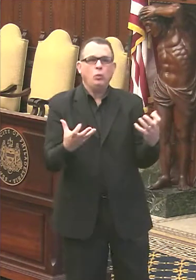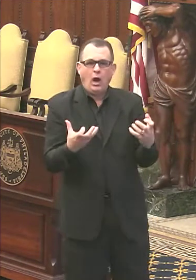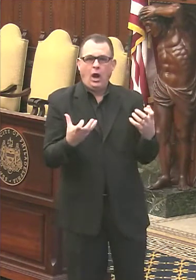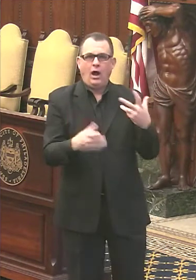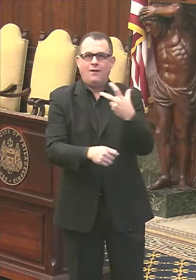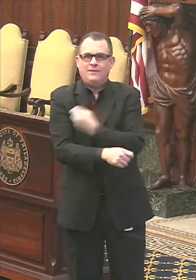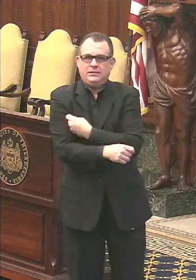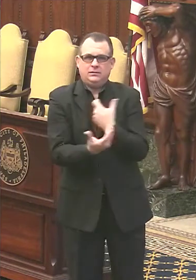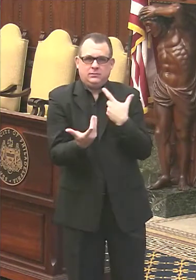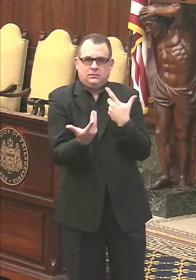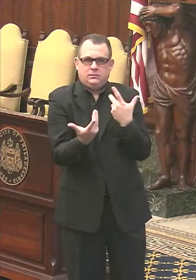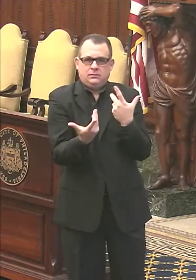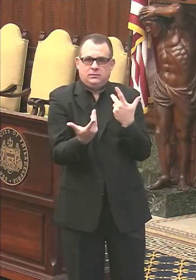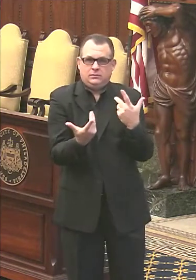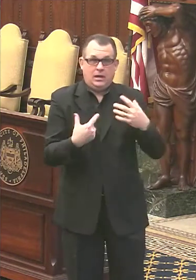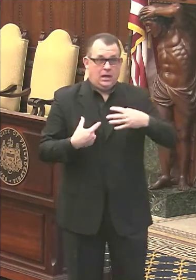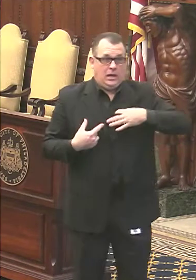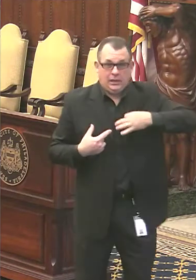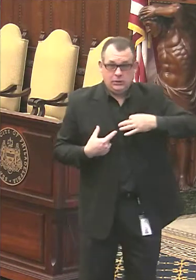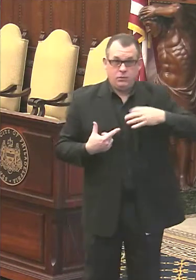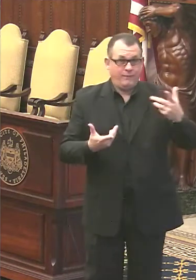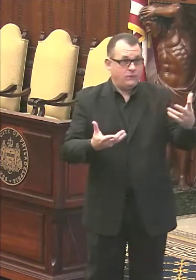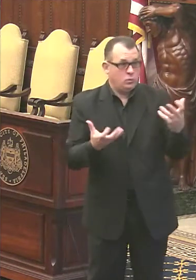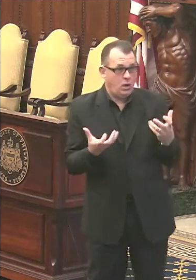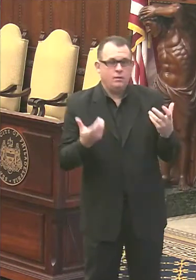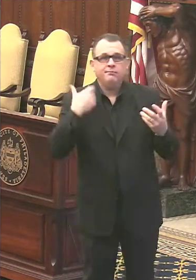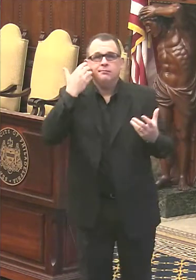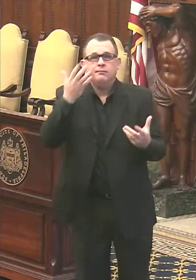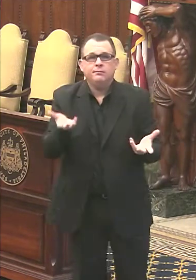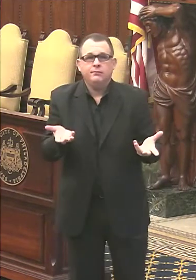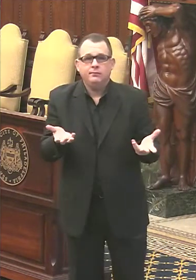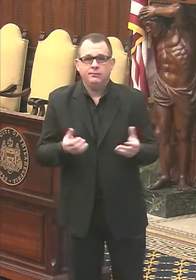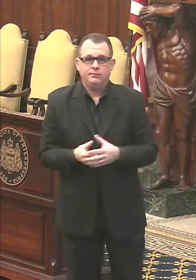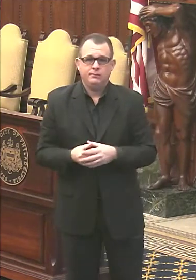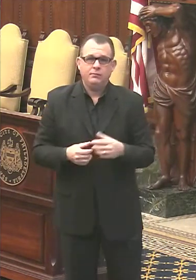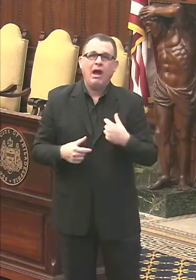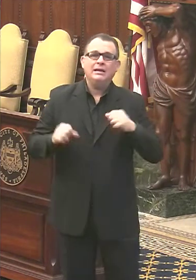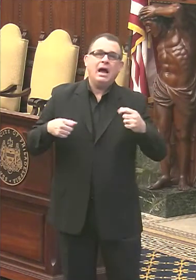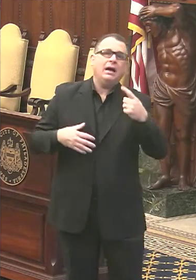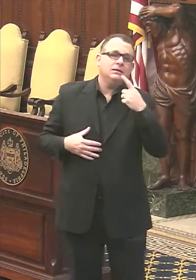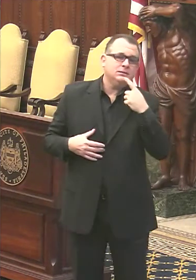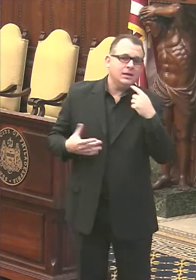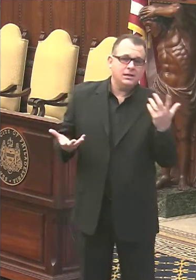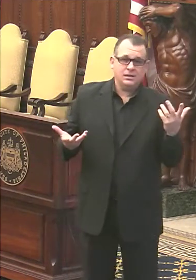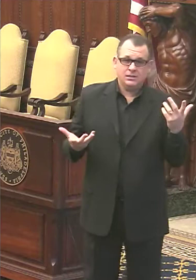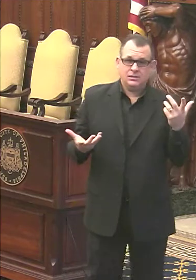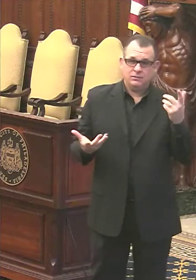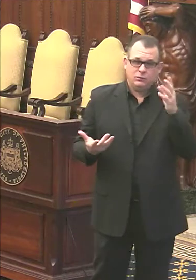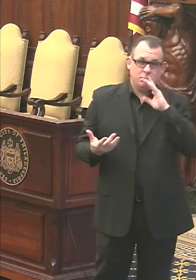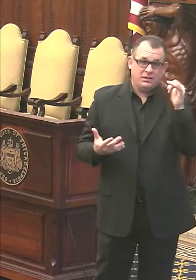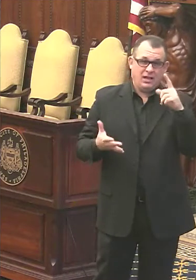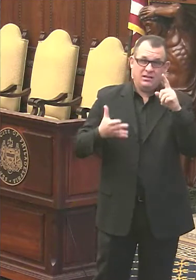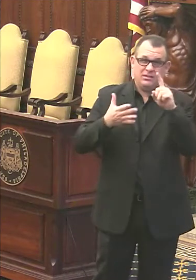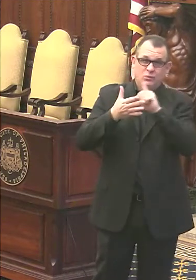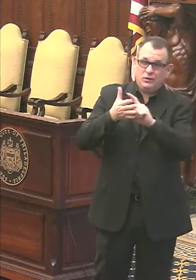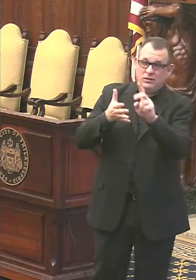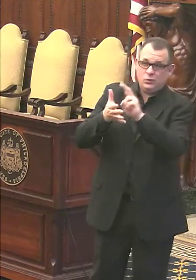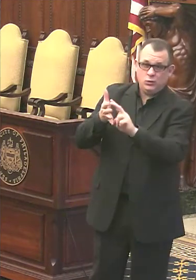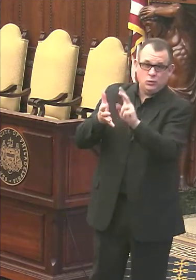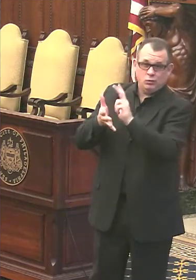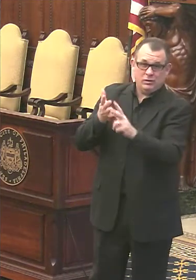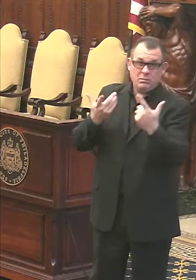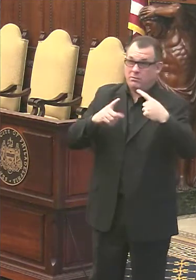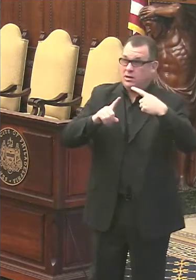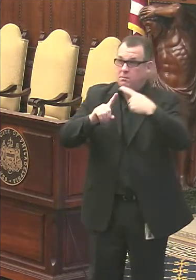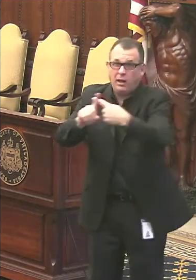because they're eligible doesn't mean that they will accept the vaccine. Uh, I can say it's going to be some number of weeks, uh, maybe months because there's a very large group